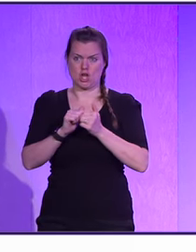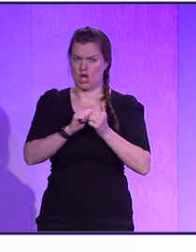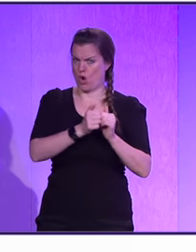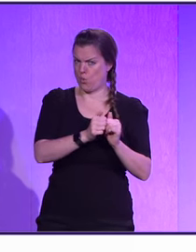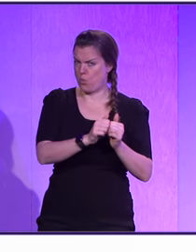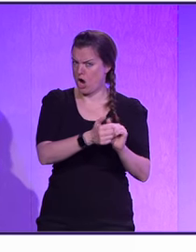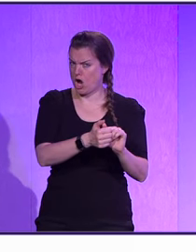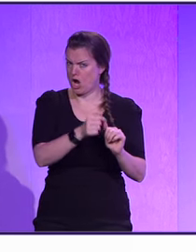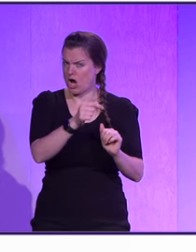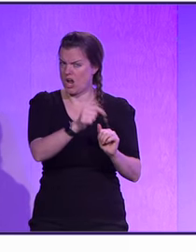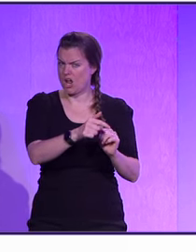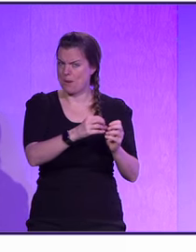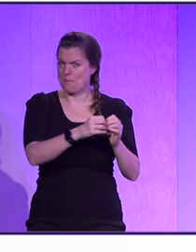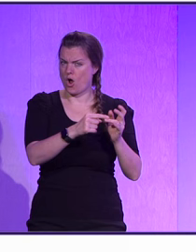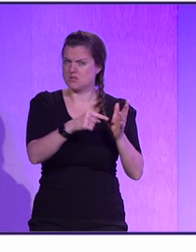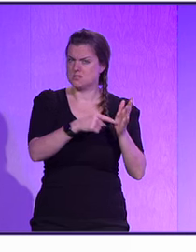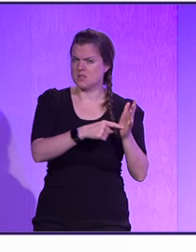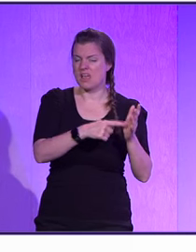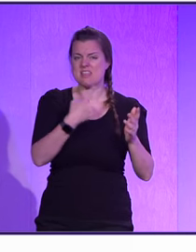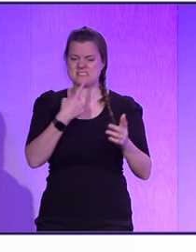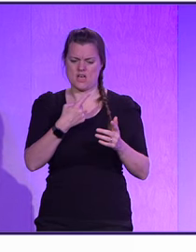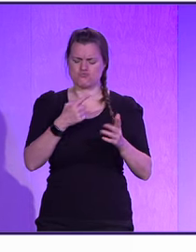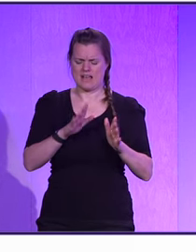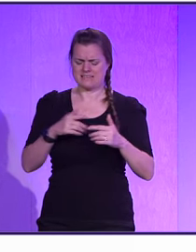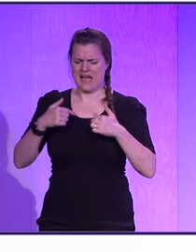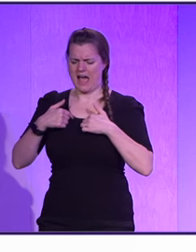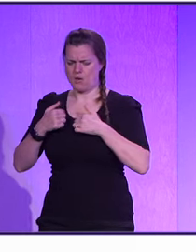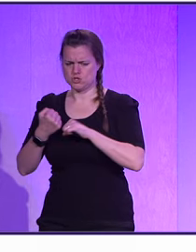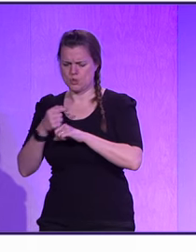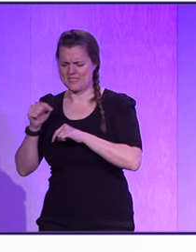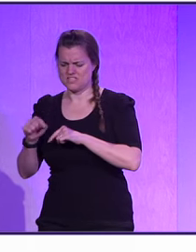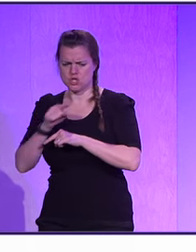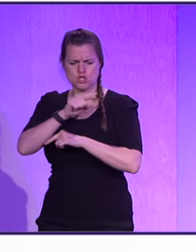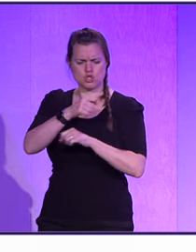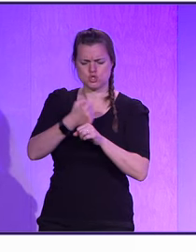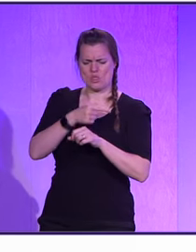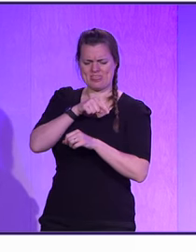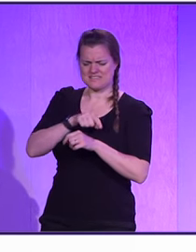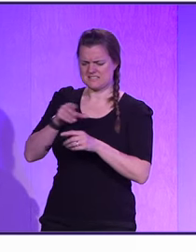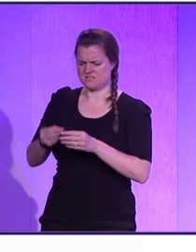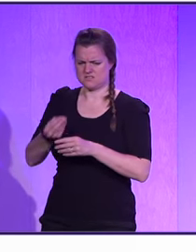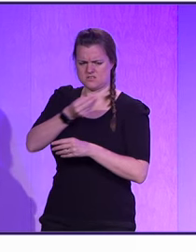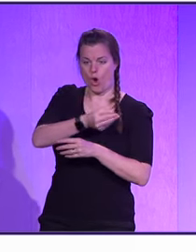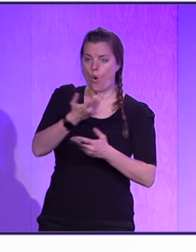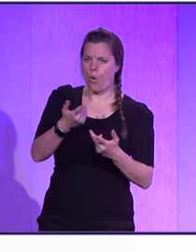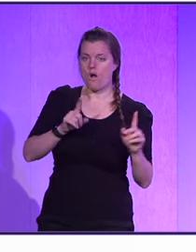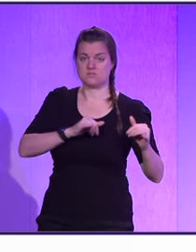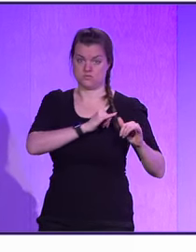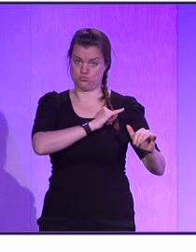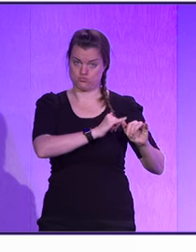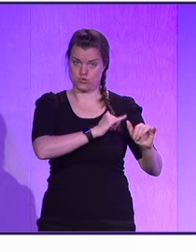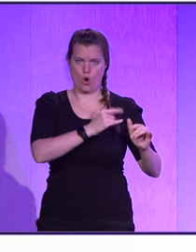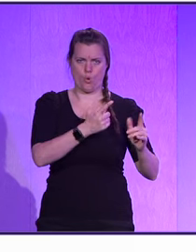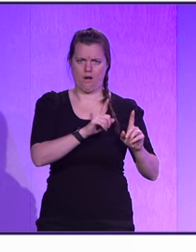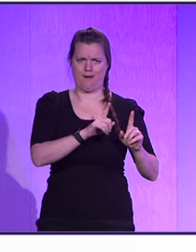Will I sometimes delegate and say, you're going to do that task, you're going to do that task, or are they going up in kind of the